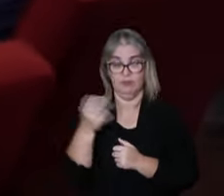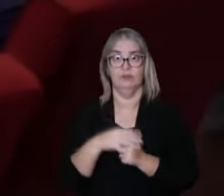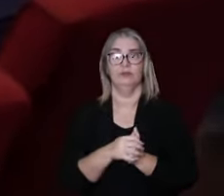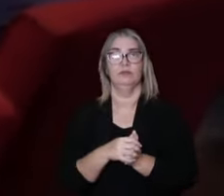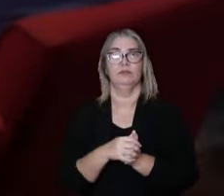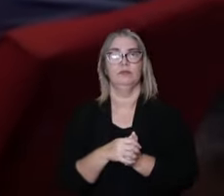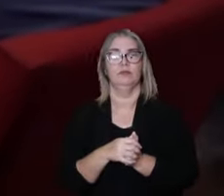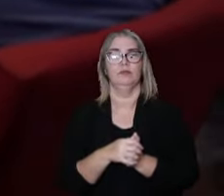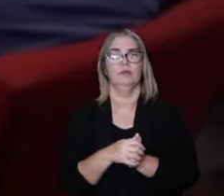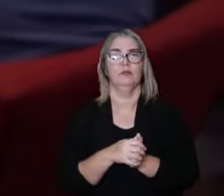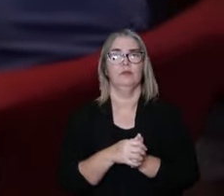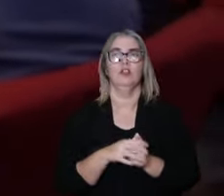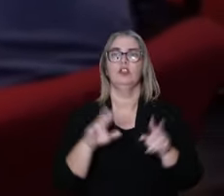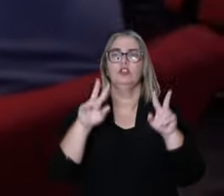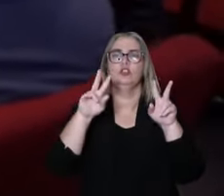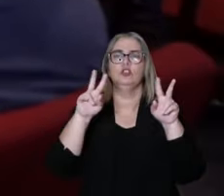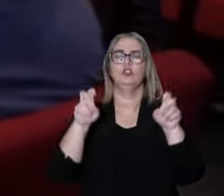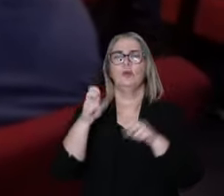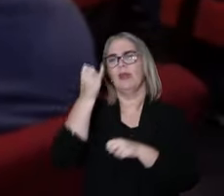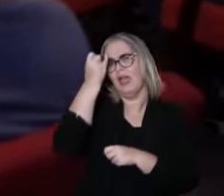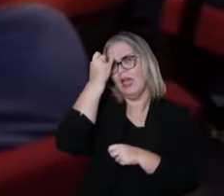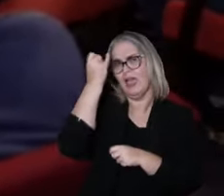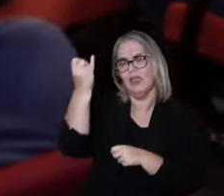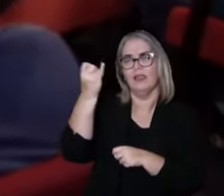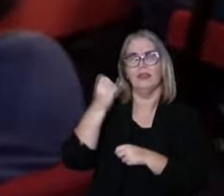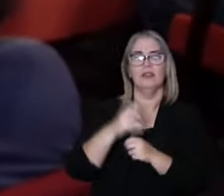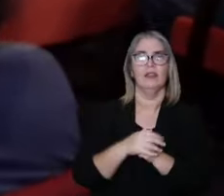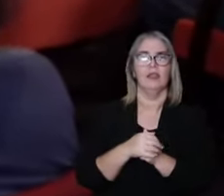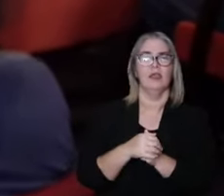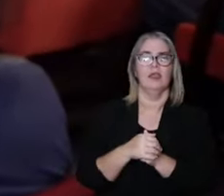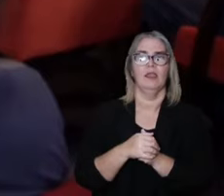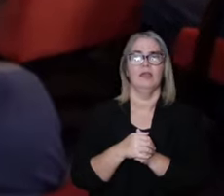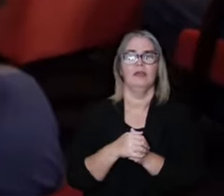One point I would like to comment is the idea,